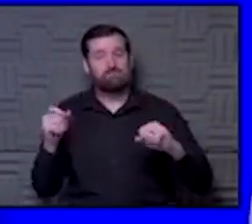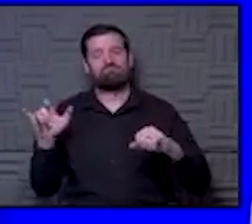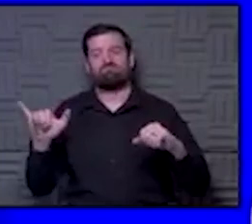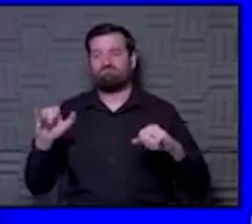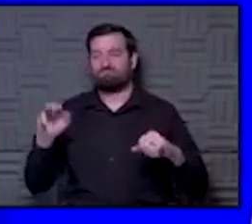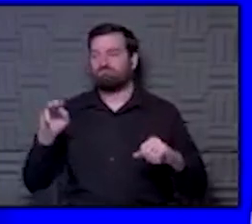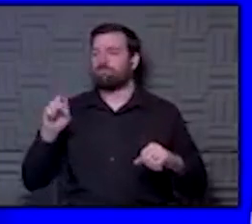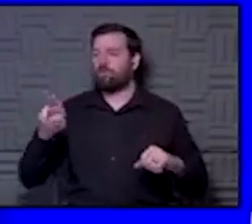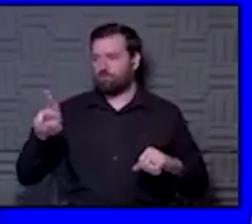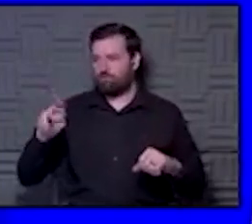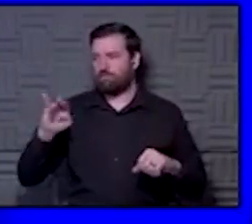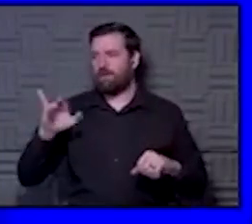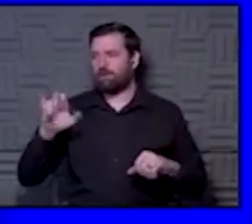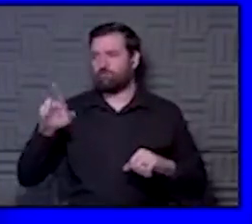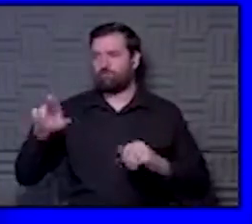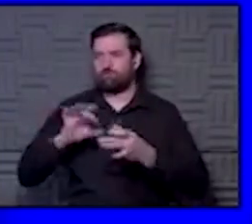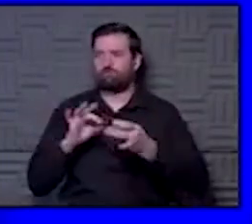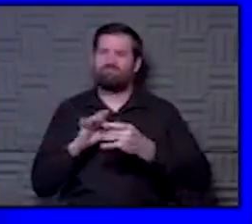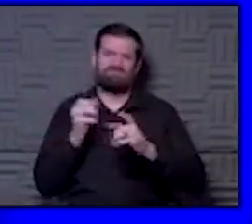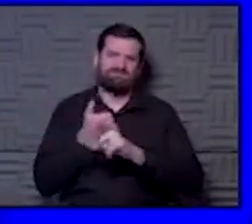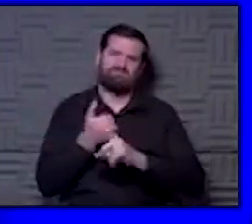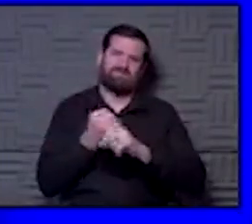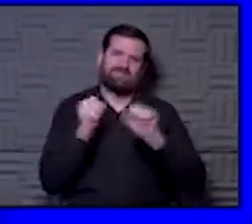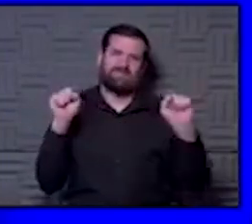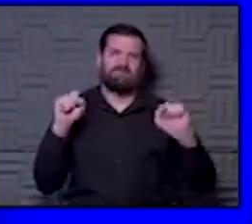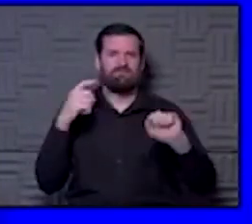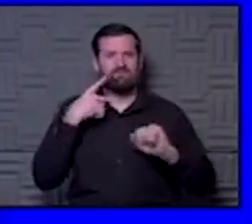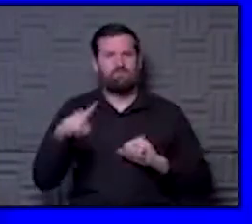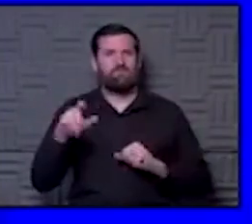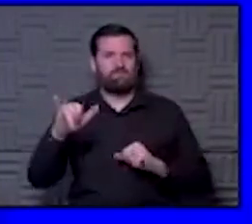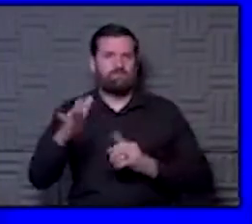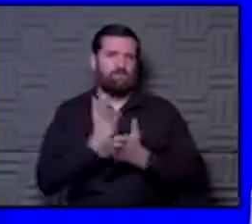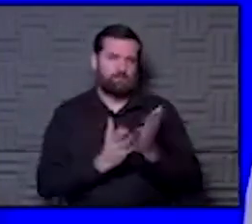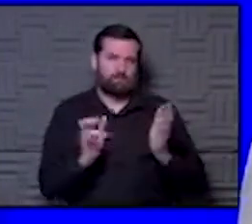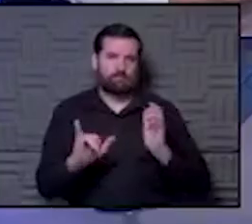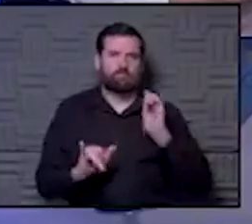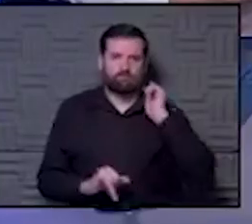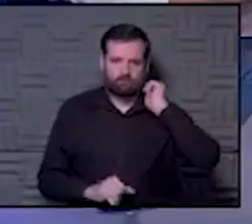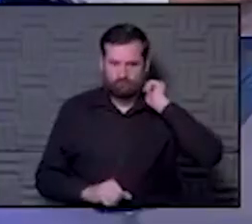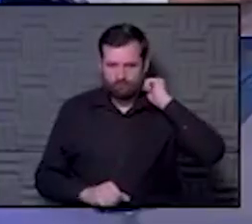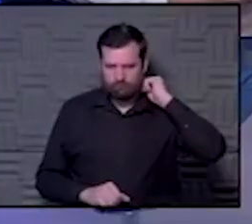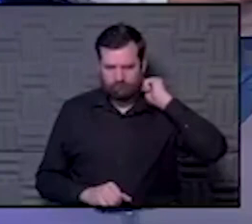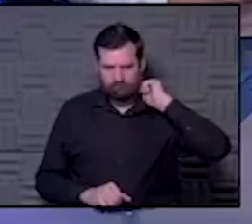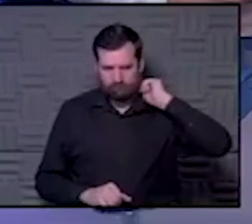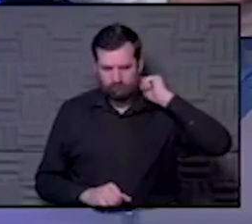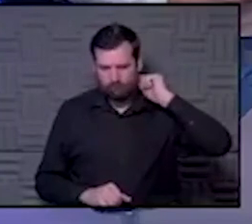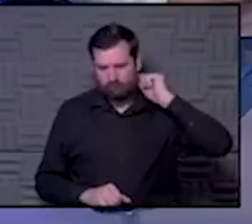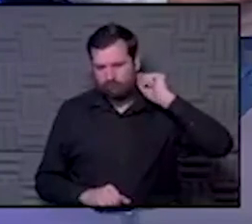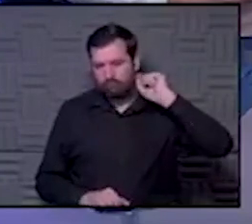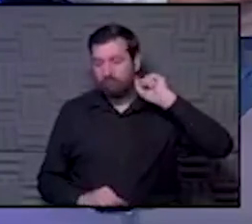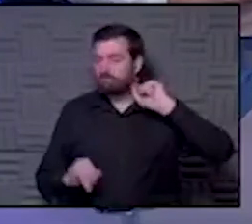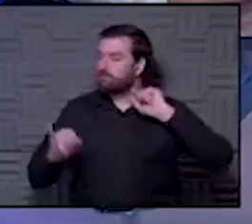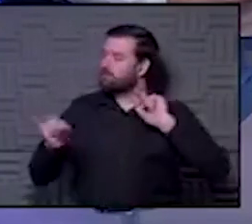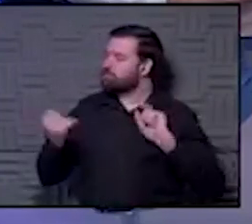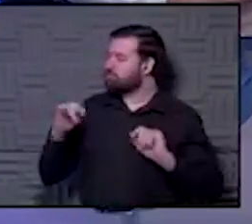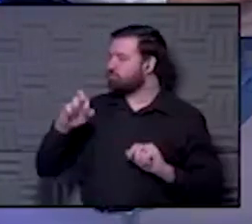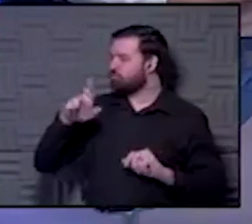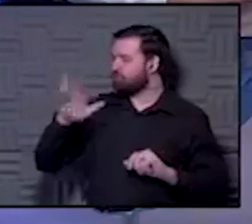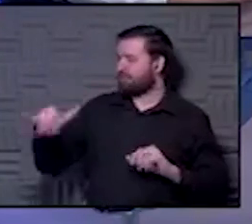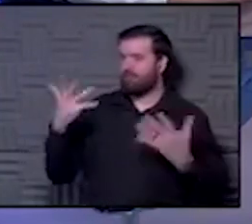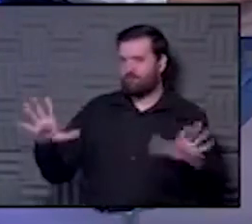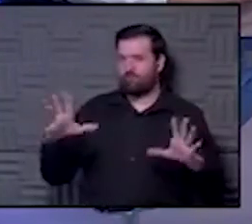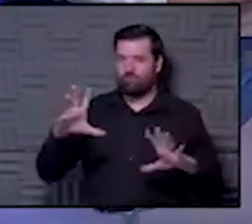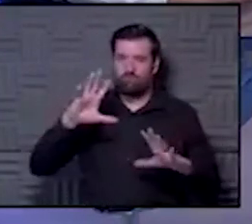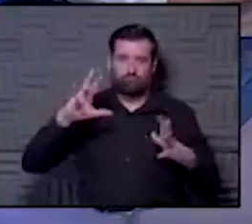Dr. Meyer said, it's fully safe as far as that aspect goes as well. Jerry is retired from KU. He's